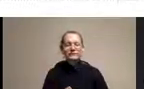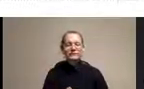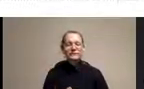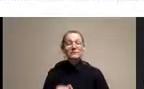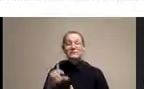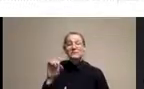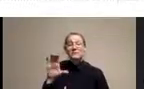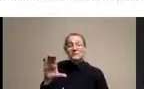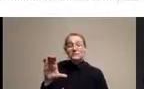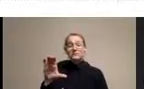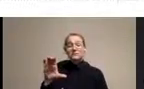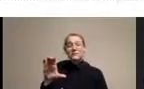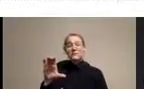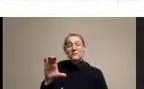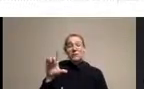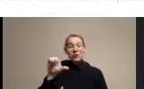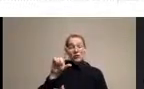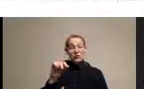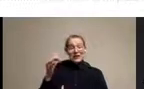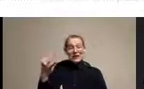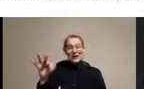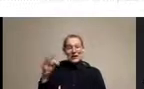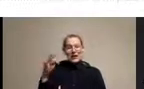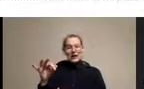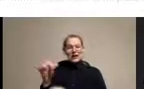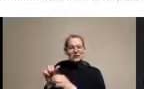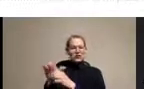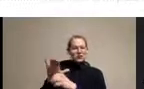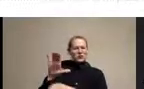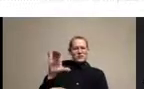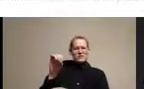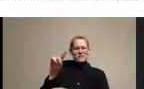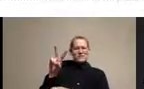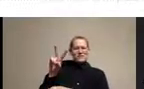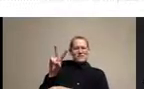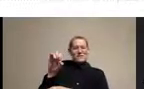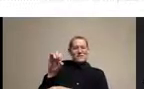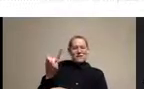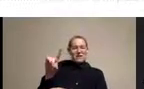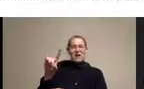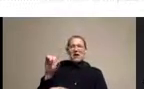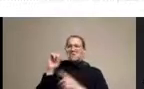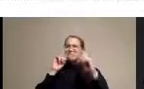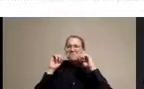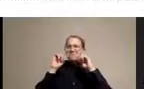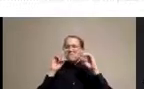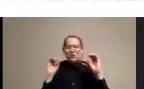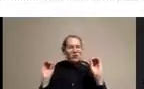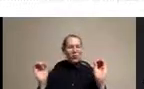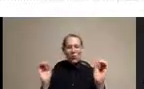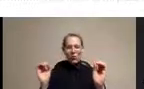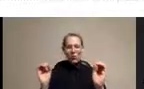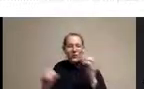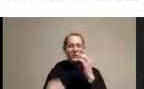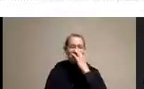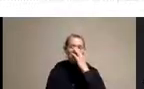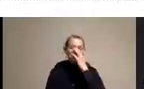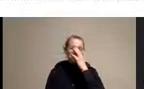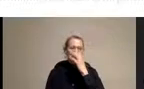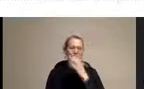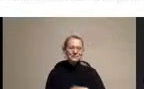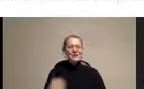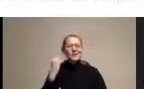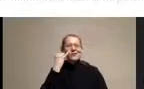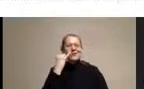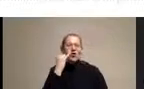term COVID. Now, if I were to tell you that, let's say, in 2023, there's going to be a – let's say 2025,